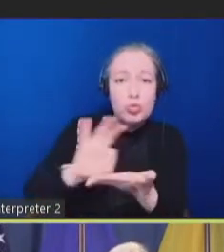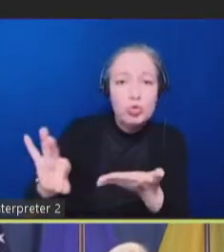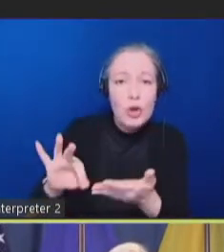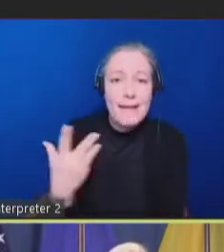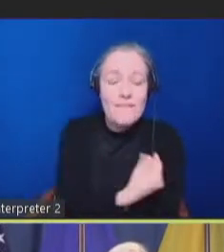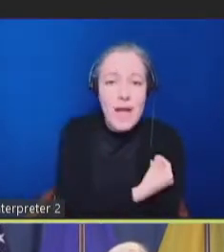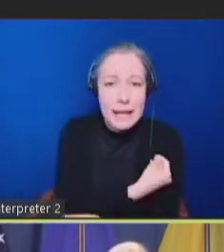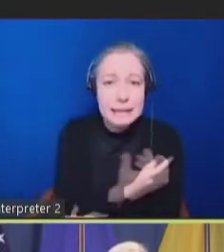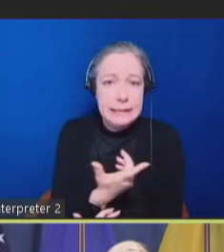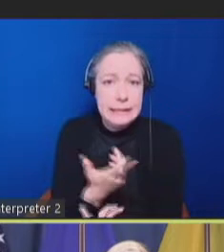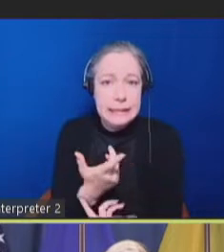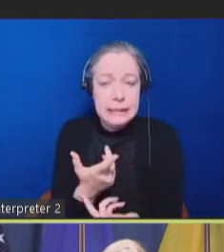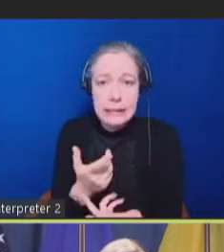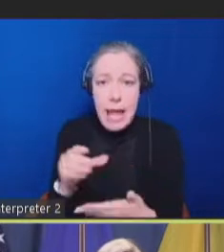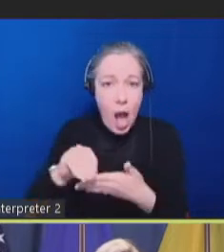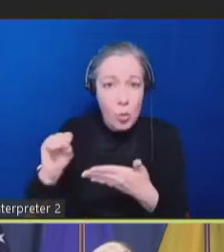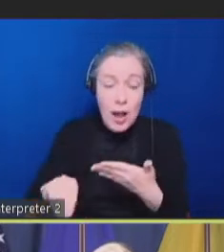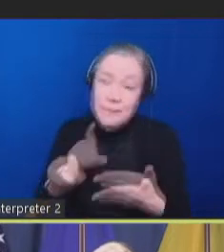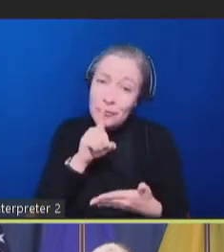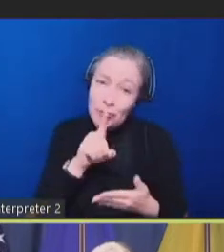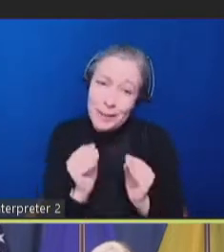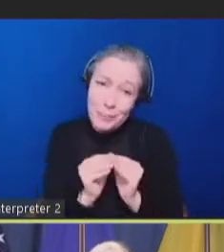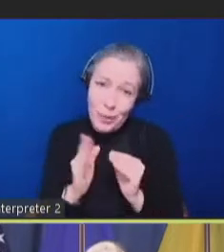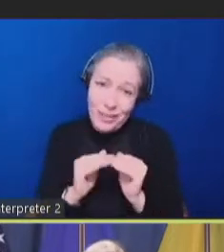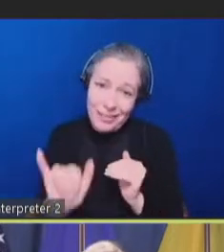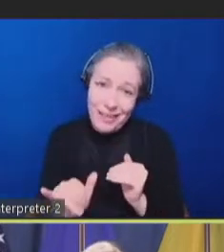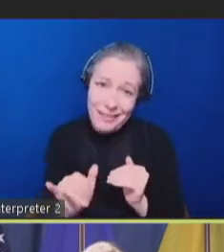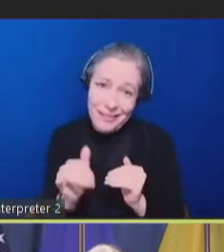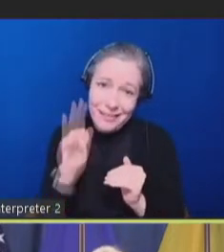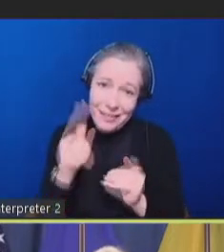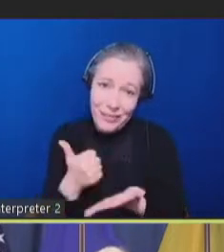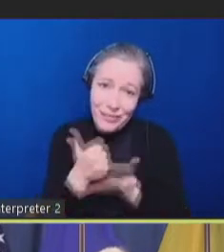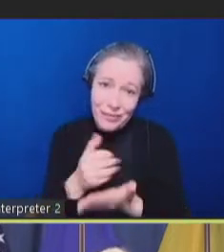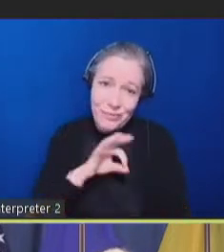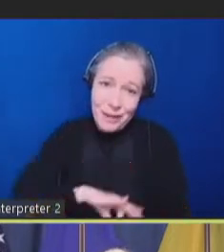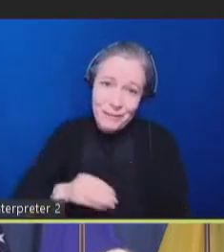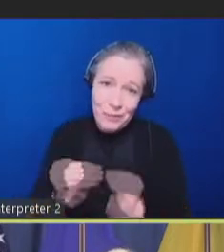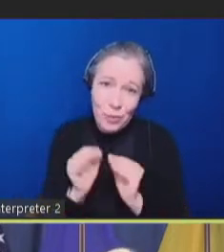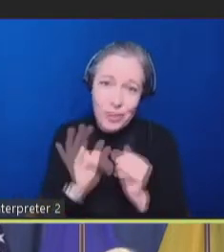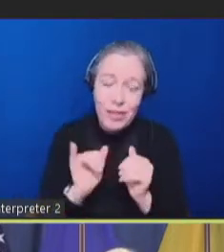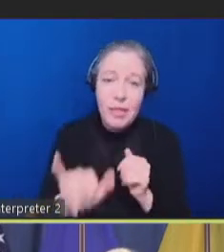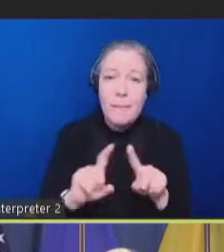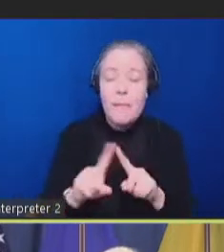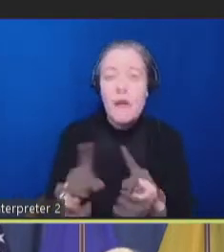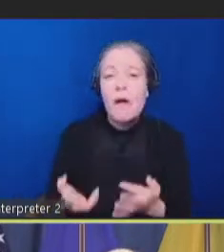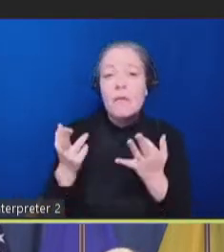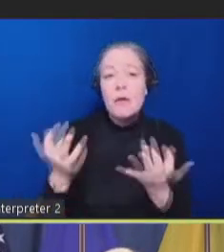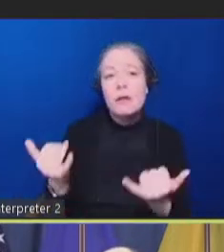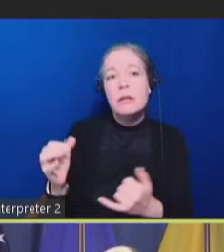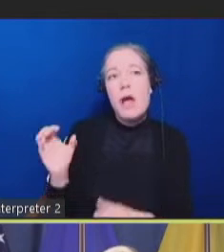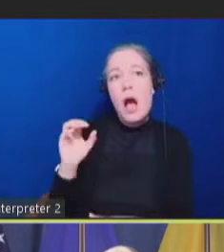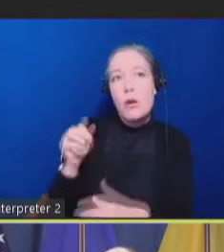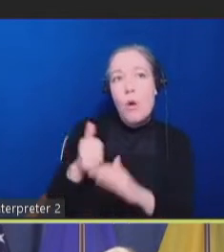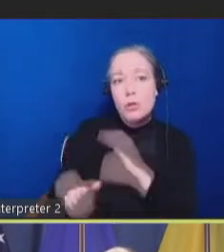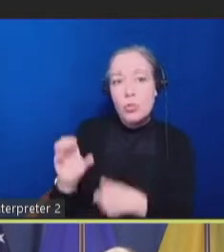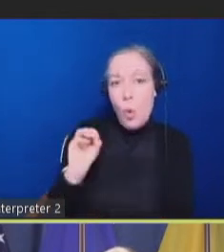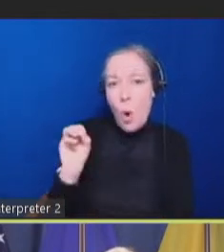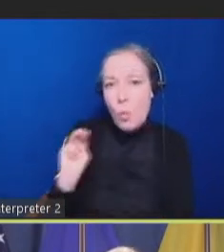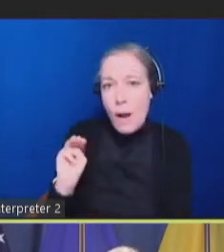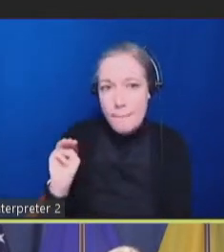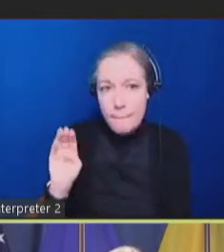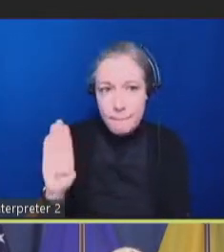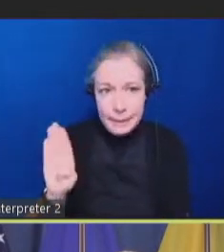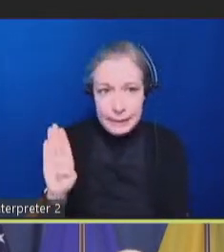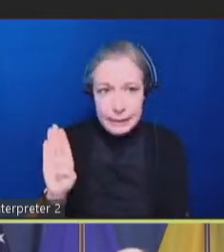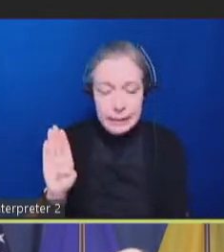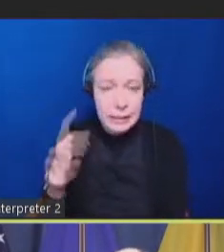it would do so much more. So, those recommendations are now at OMB for consideration. And we